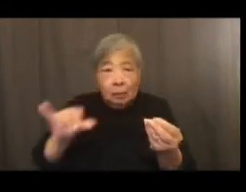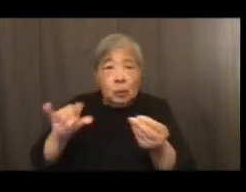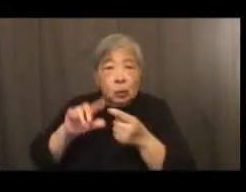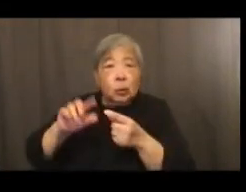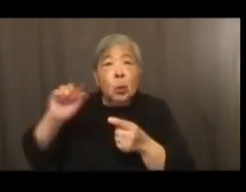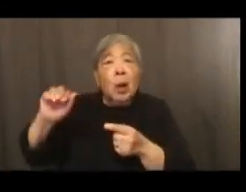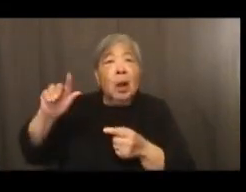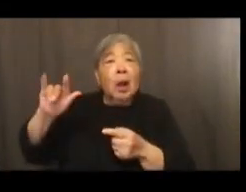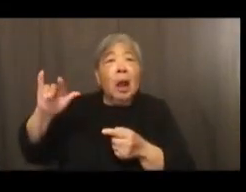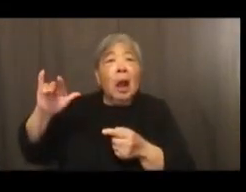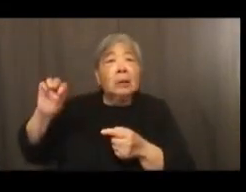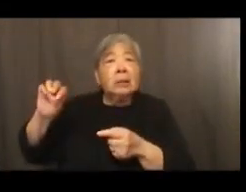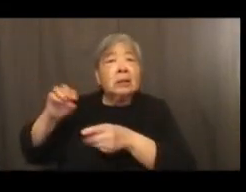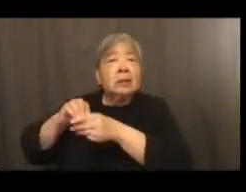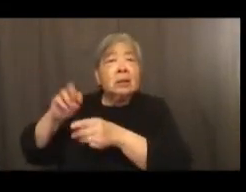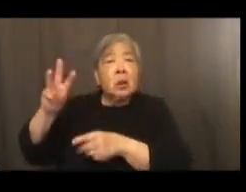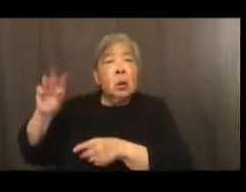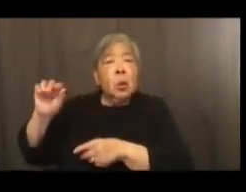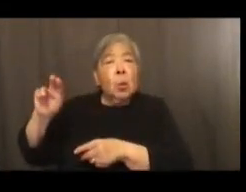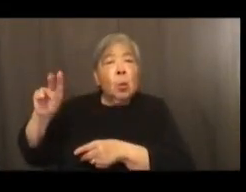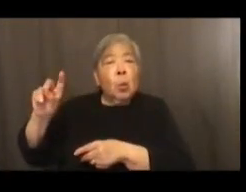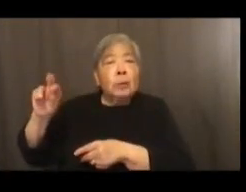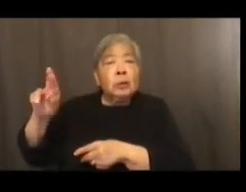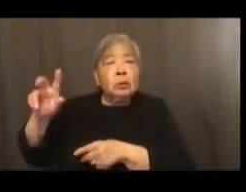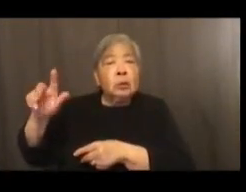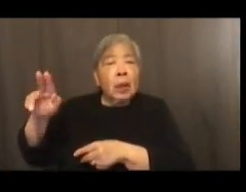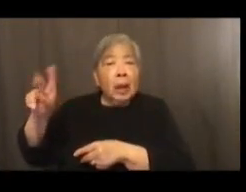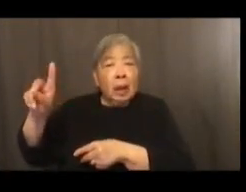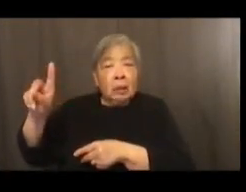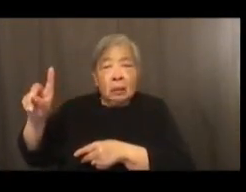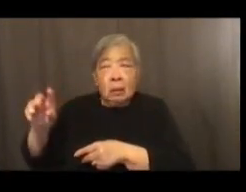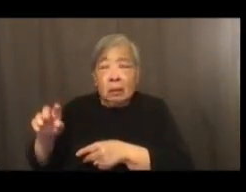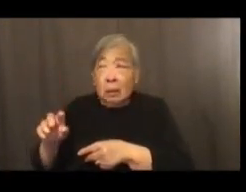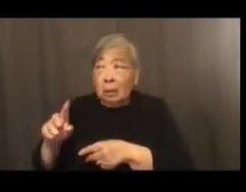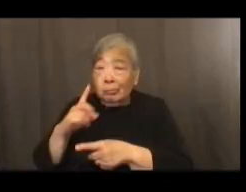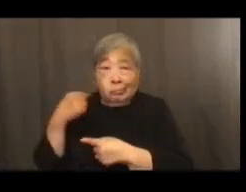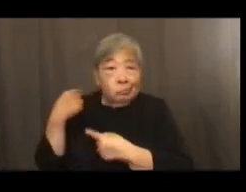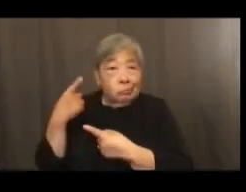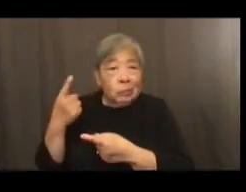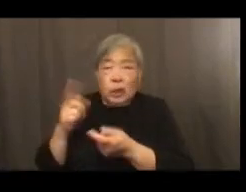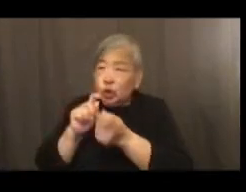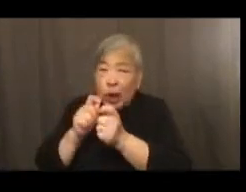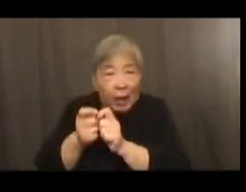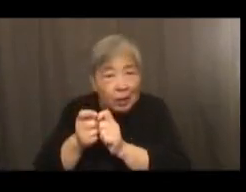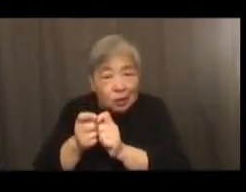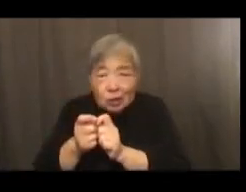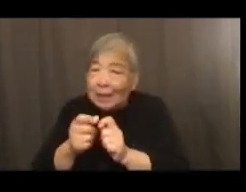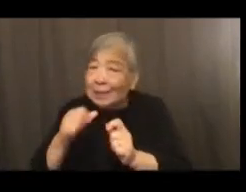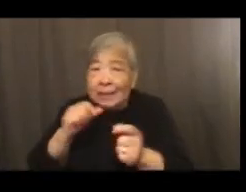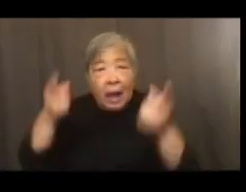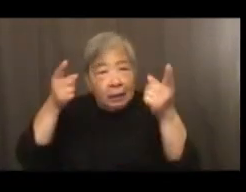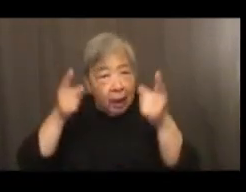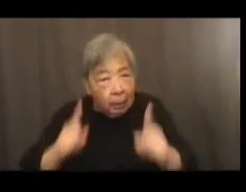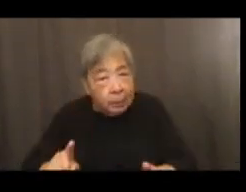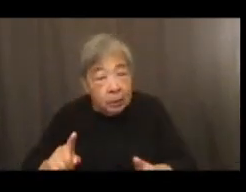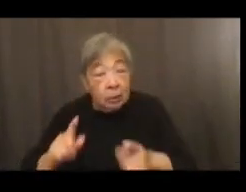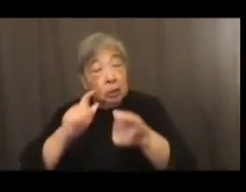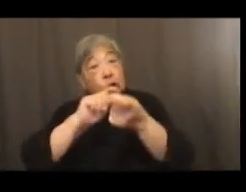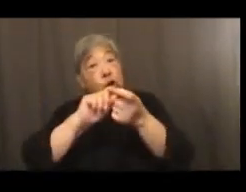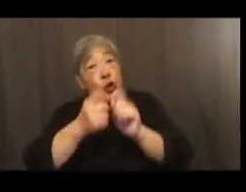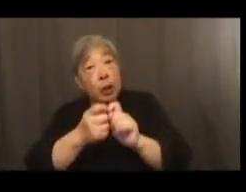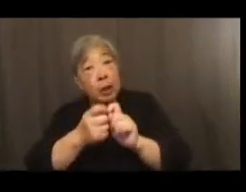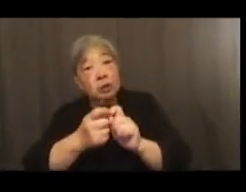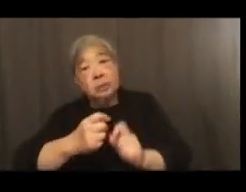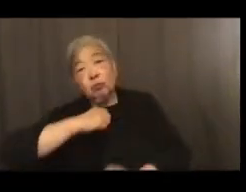previously, but really the ways in which change has not happened and change has been resisted. So